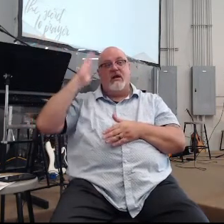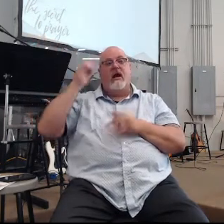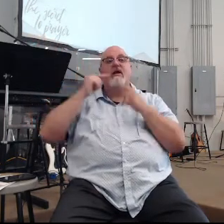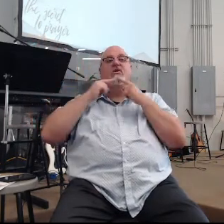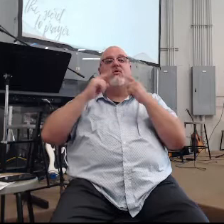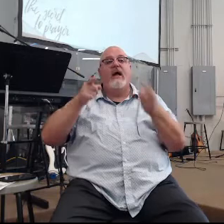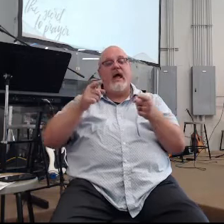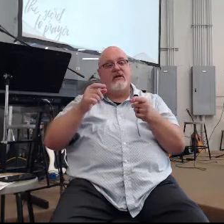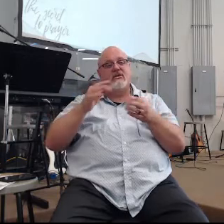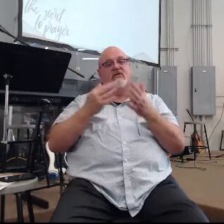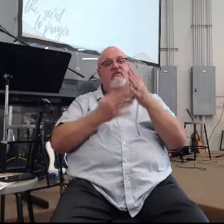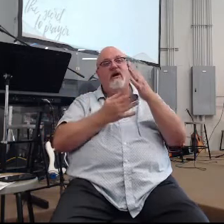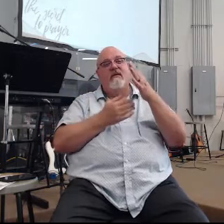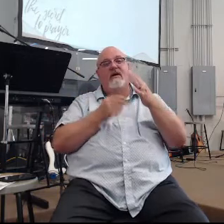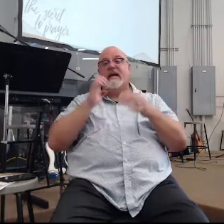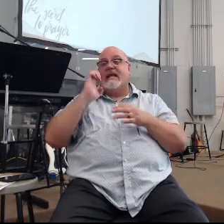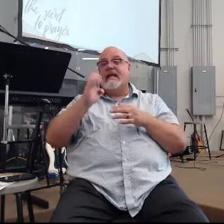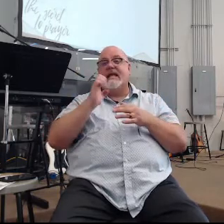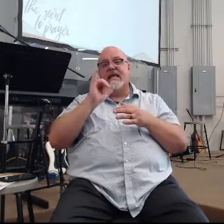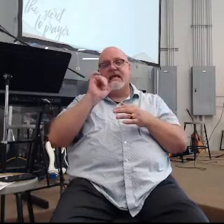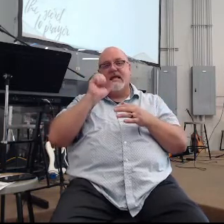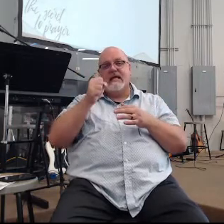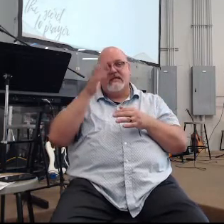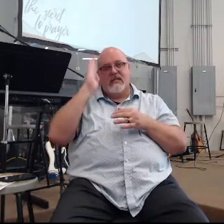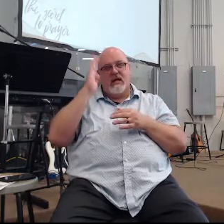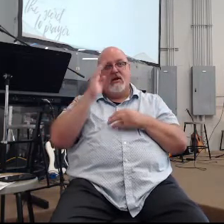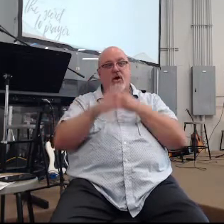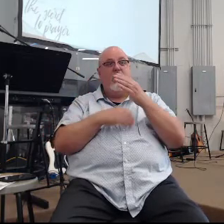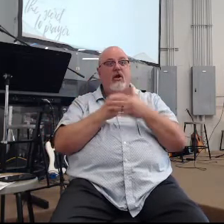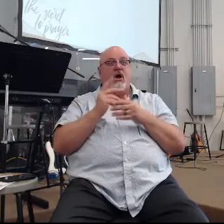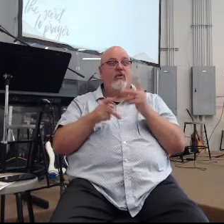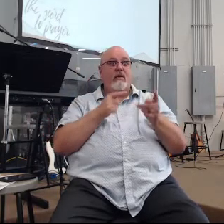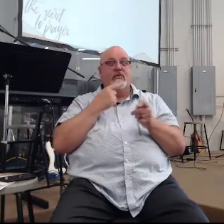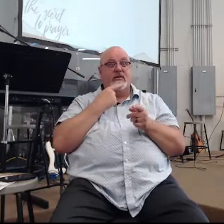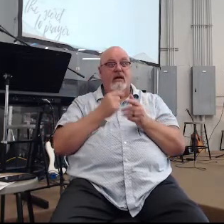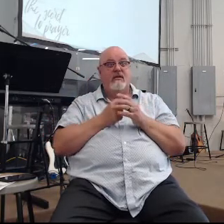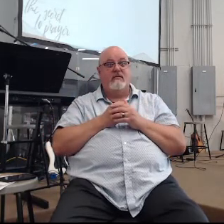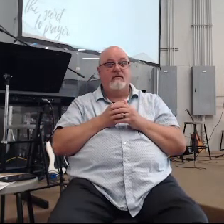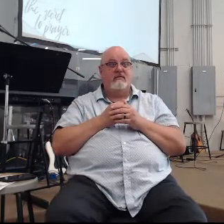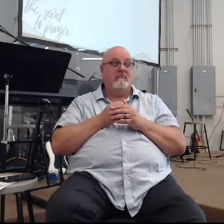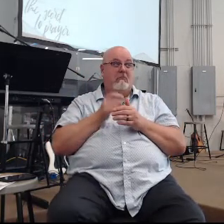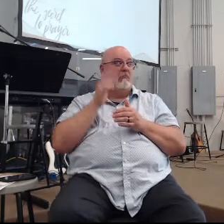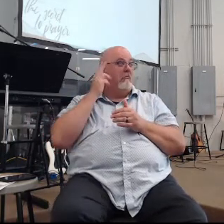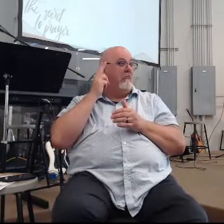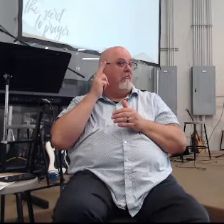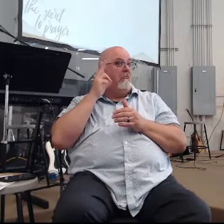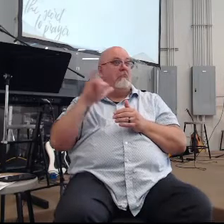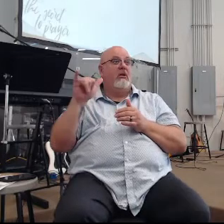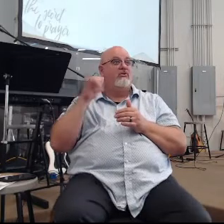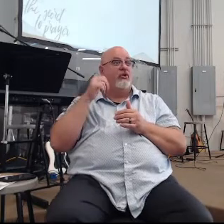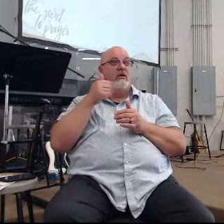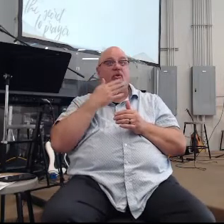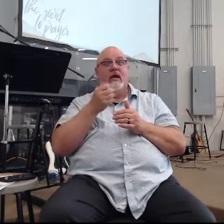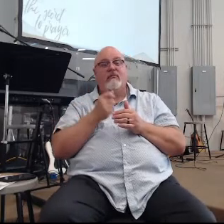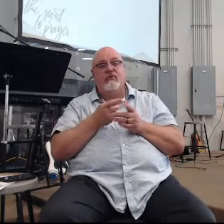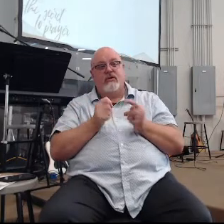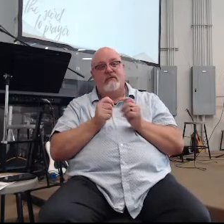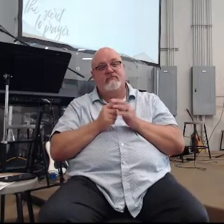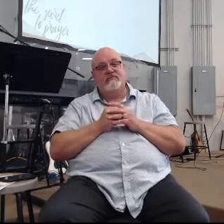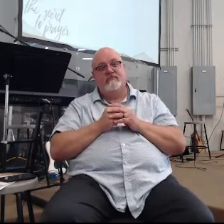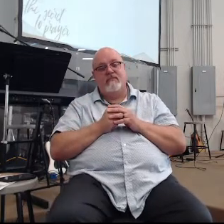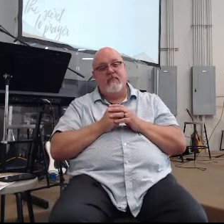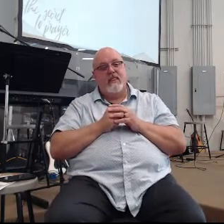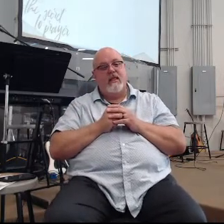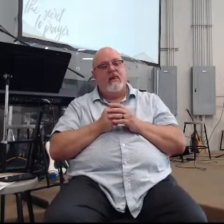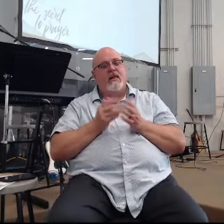fire he is God and all the people said sounds good to me that's well spoken right